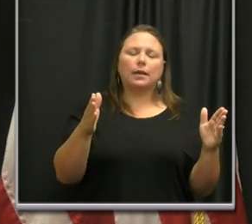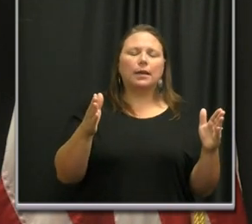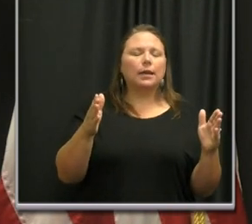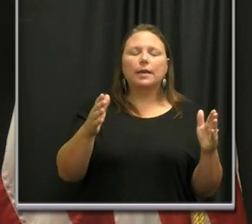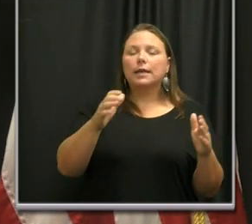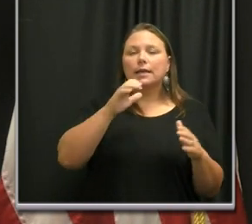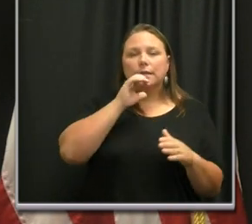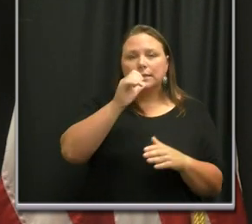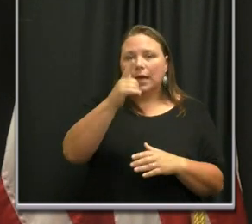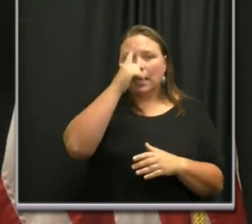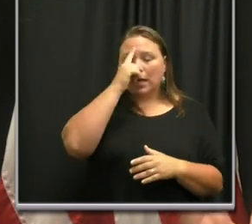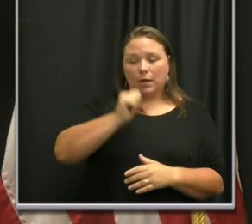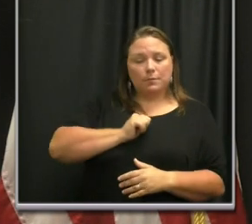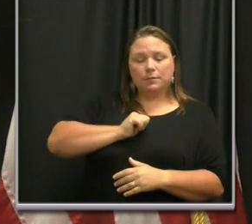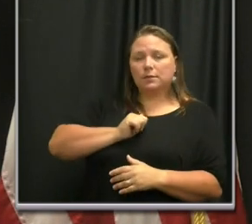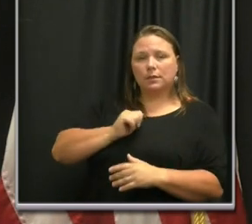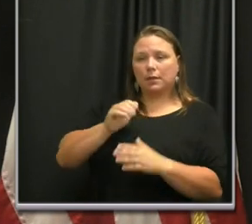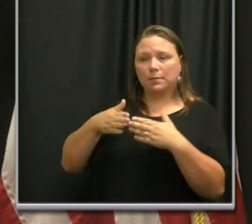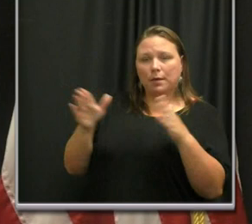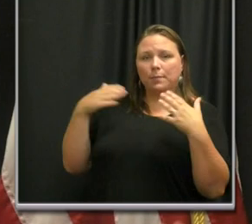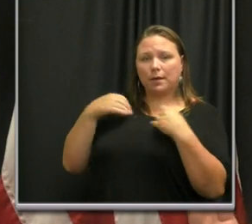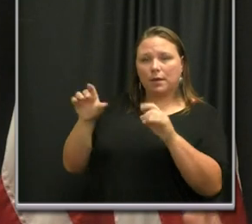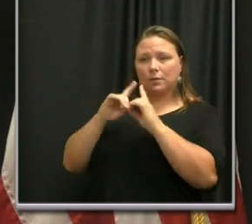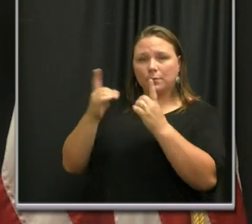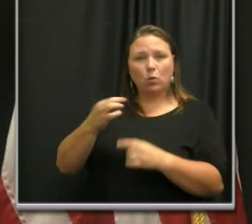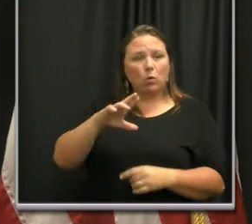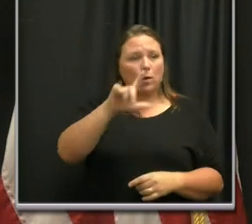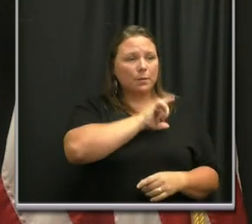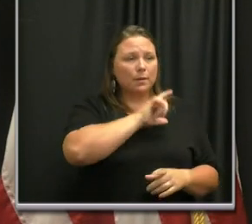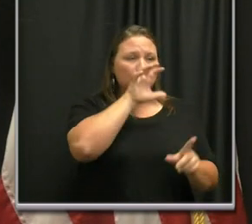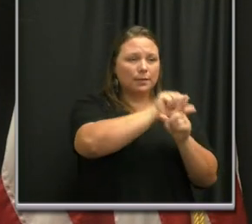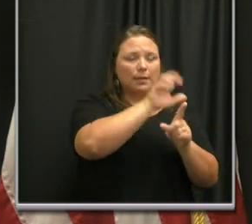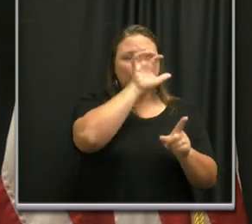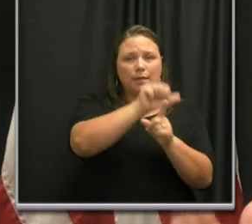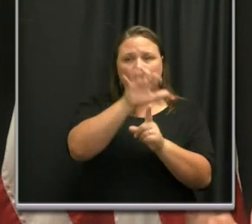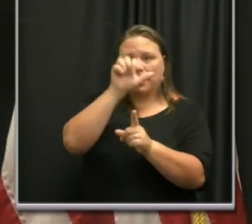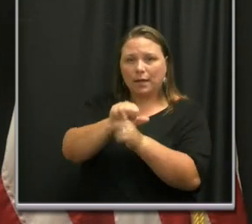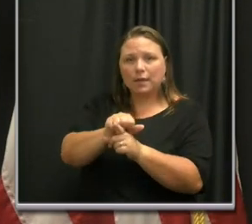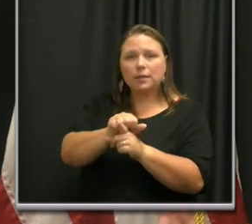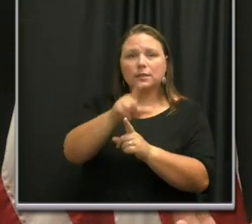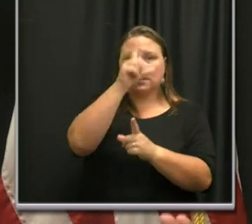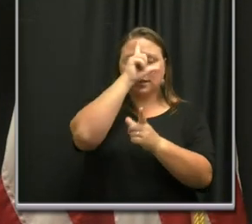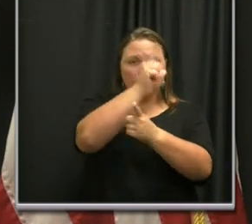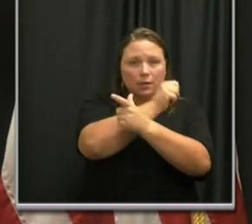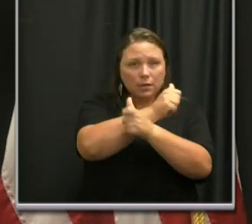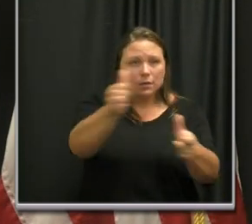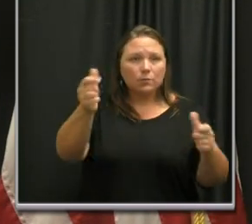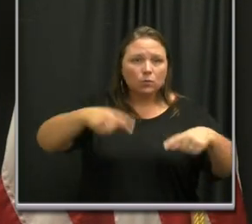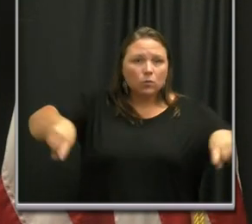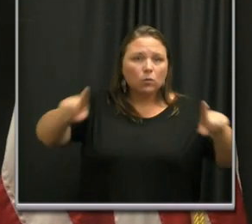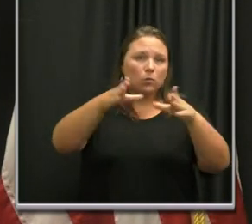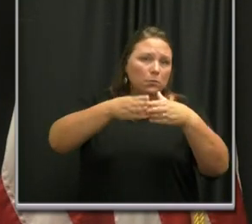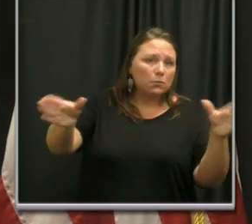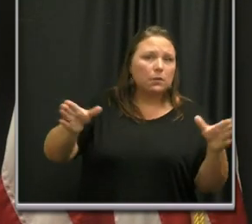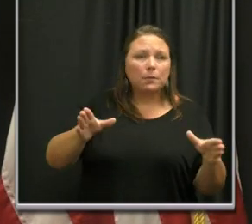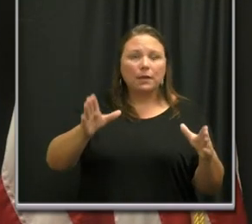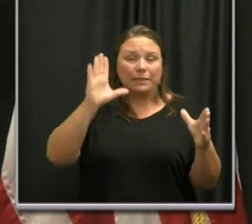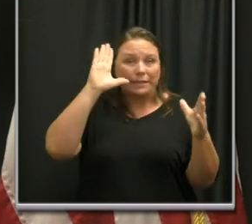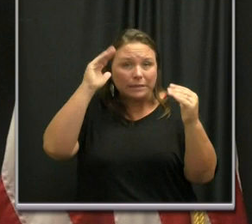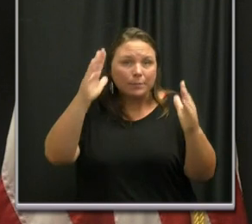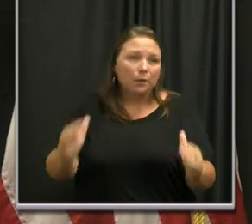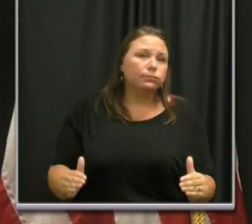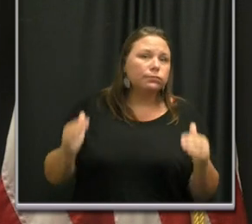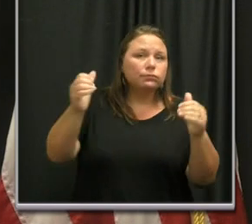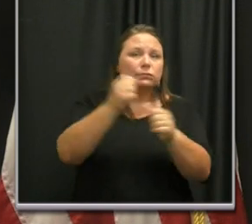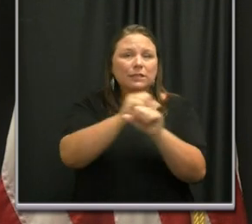not up to the public health department or to the police to catch people. It is up to the public to expect a level